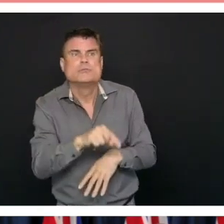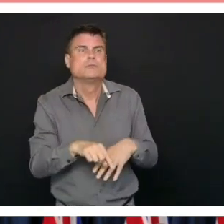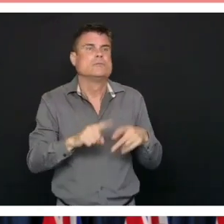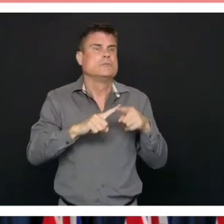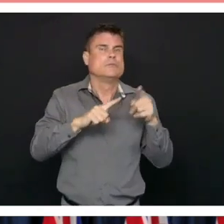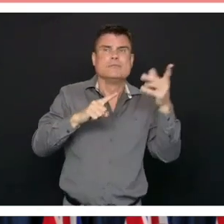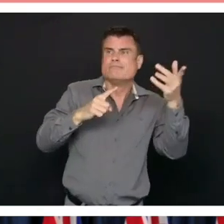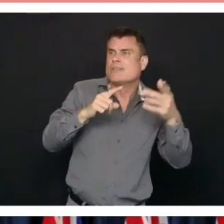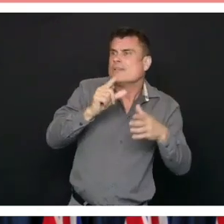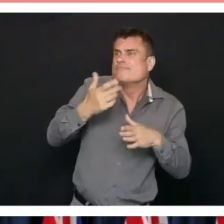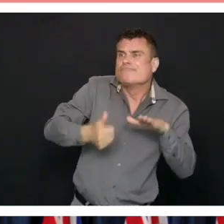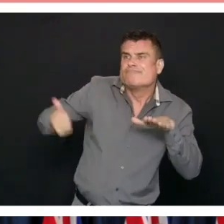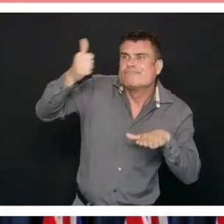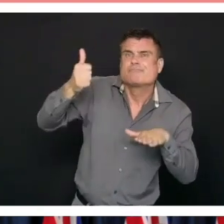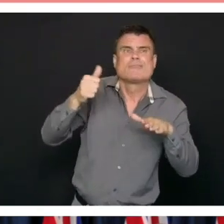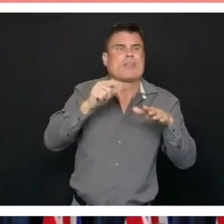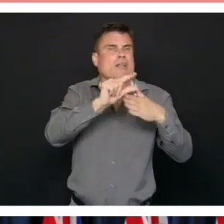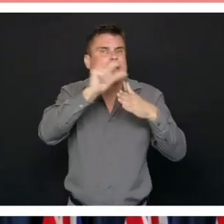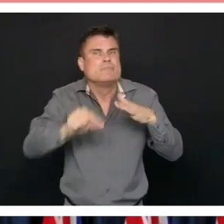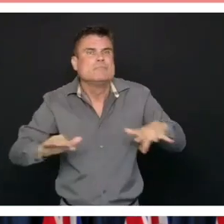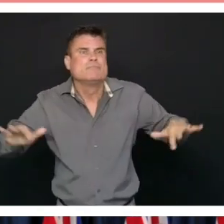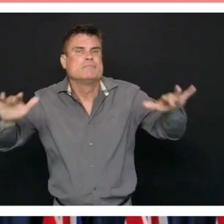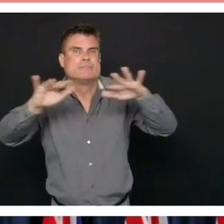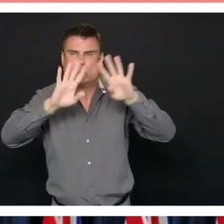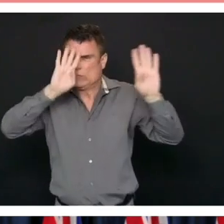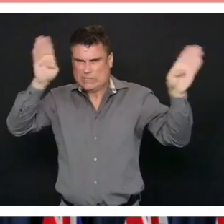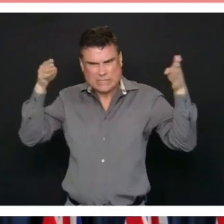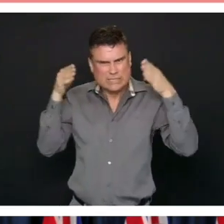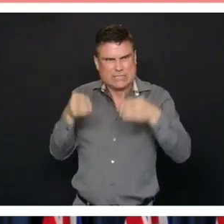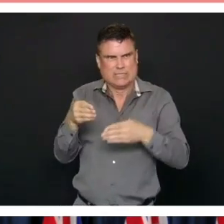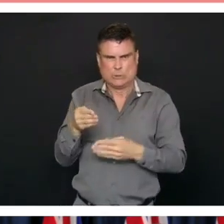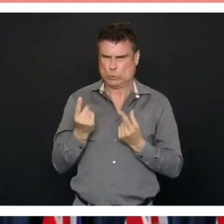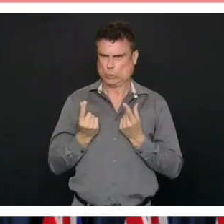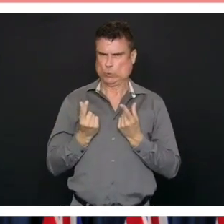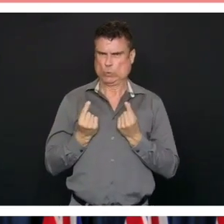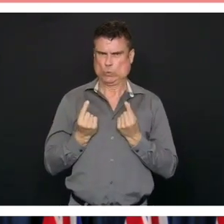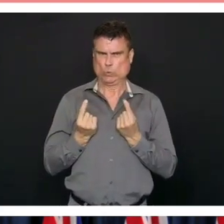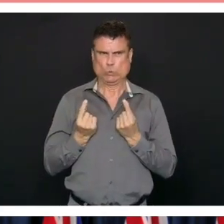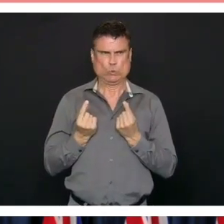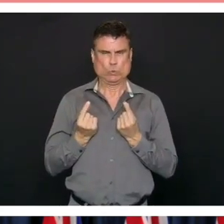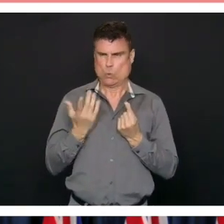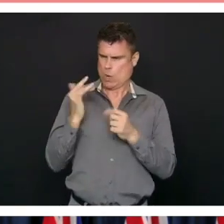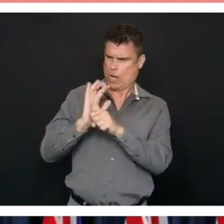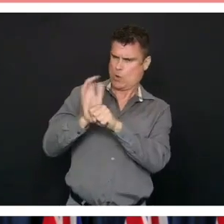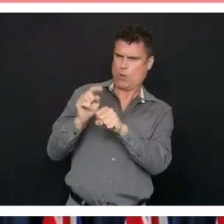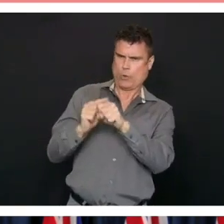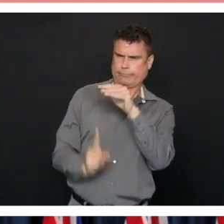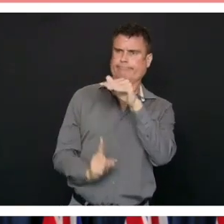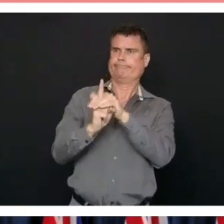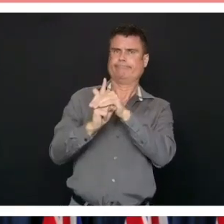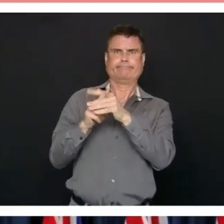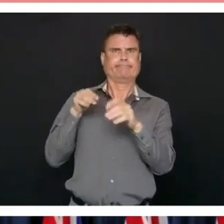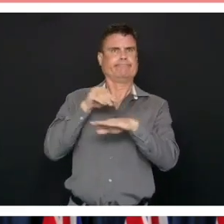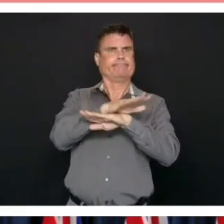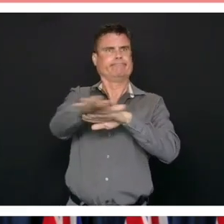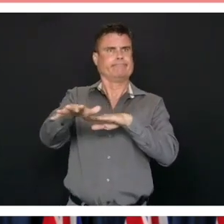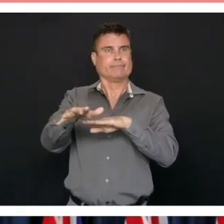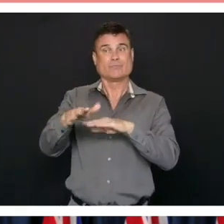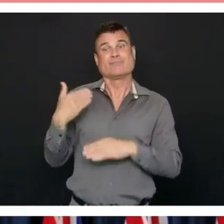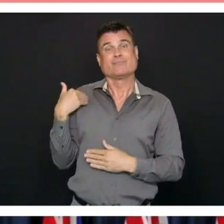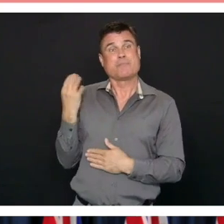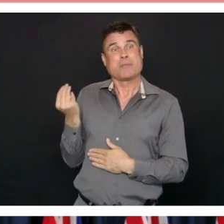by the government, to address the health care system, of COVID-19. Dr. Henry showed this in the presentation on Monday about